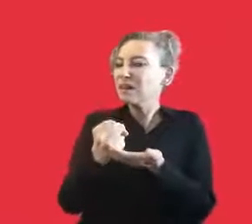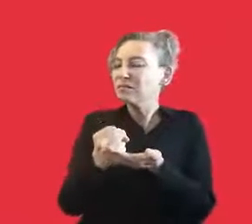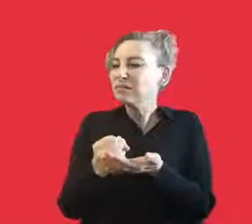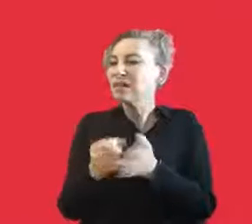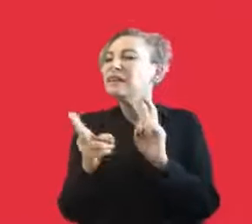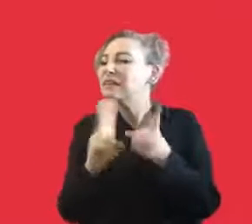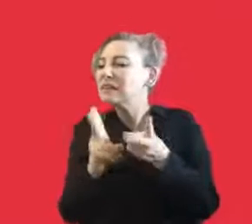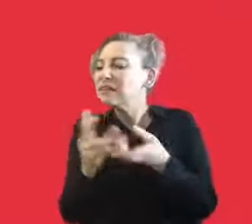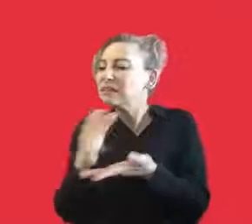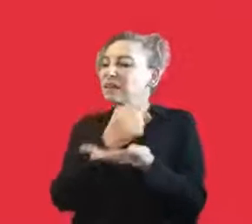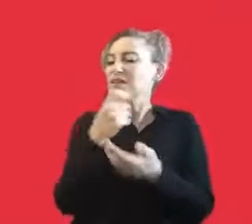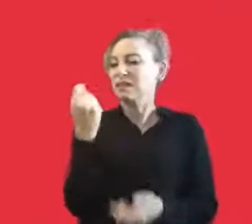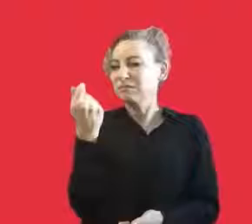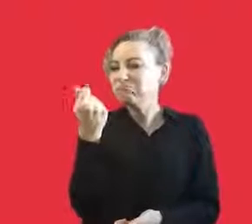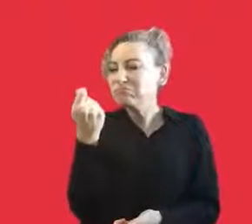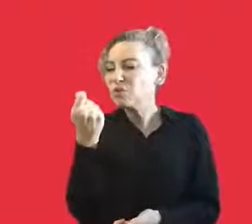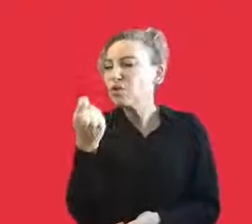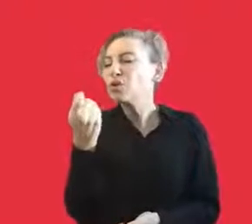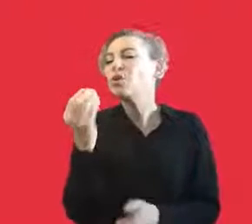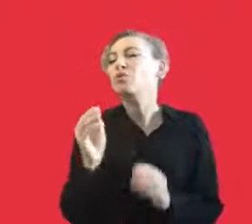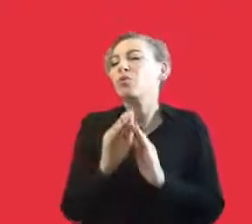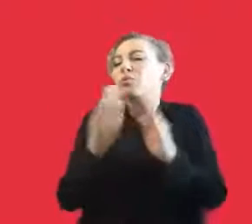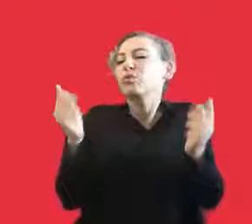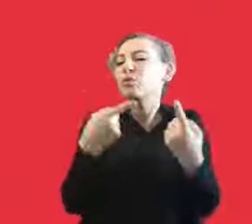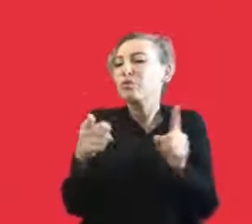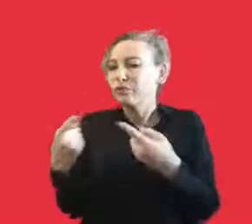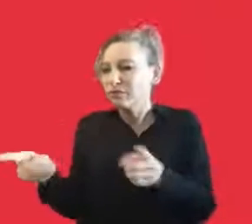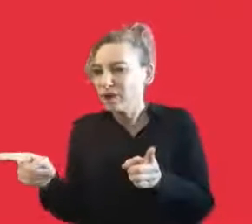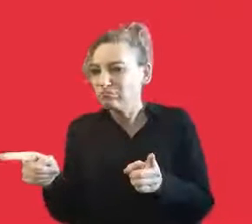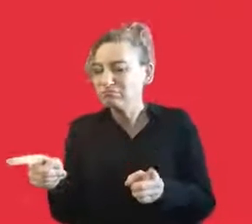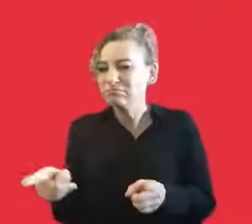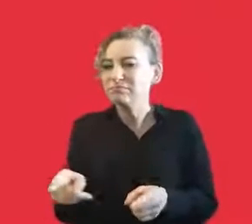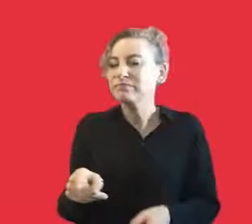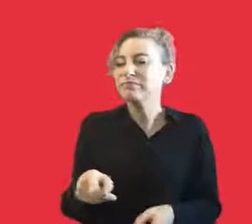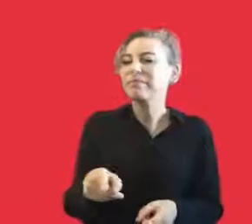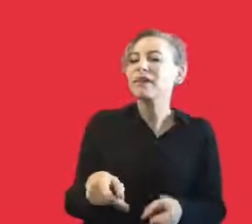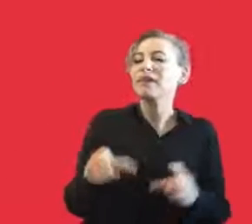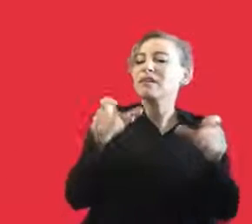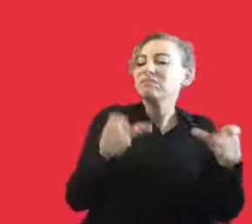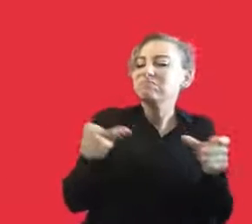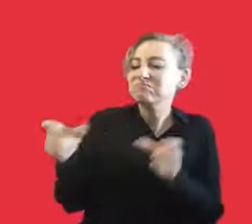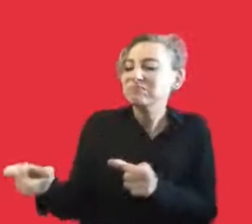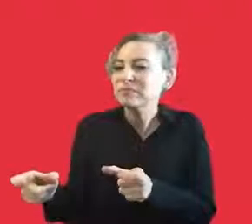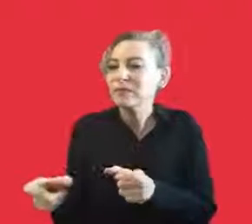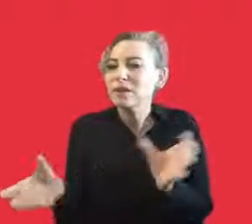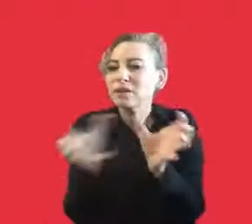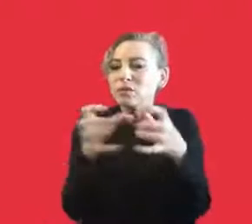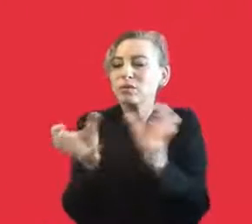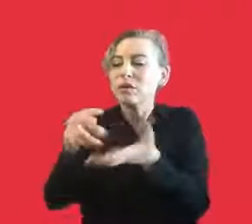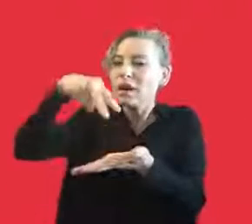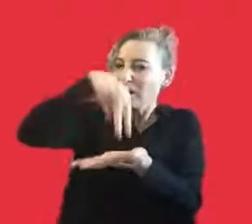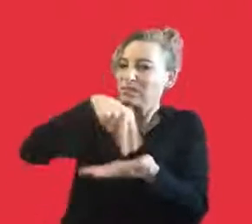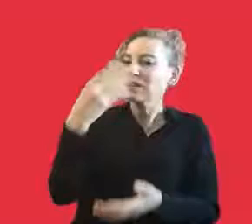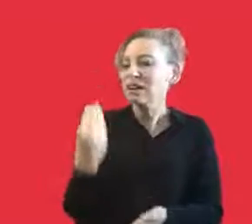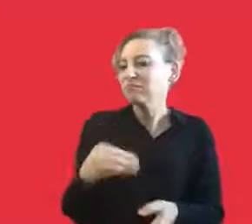budget of an actress or actor, there is a difference between the revenues that they can get from a series, TV